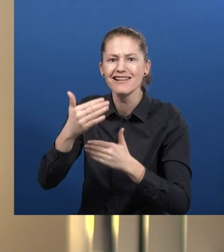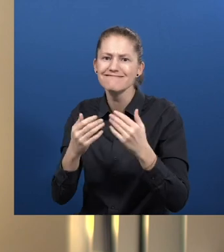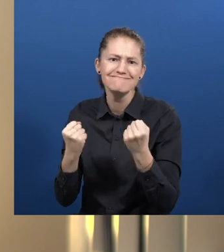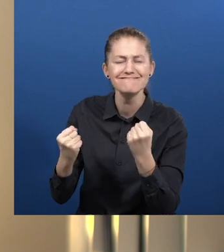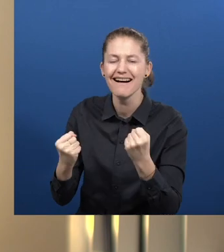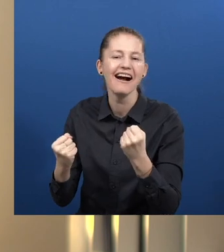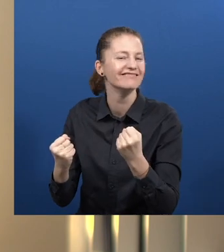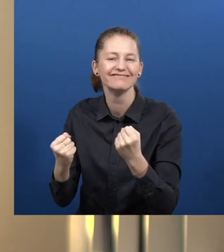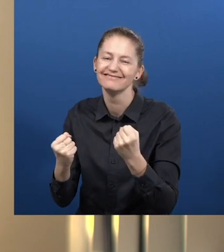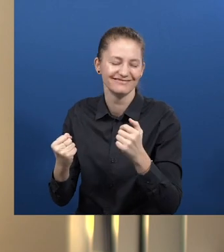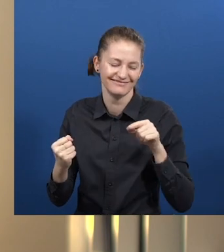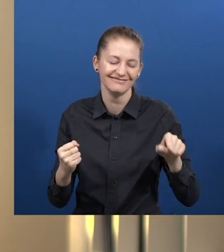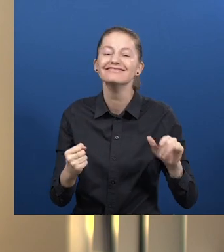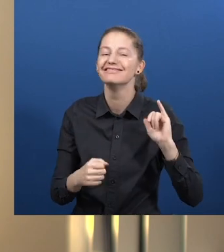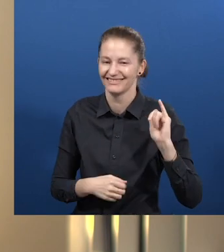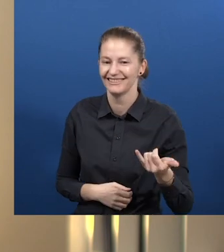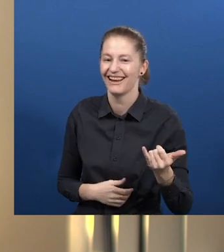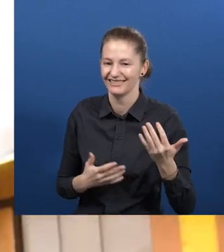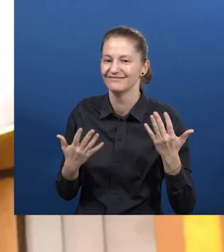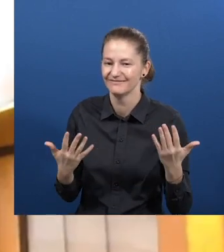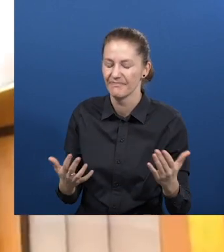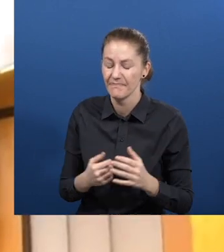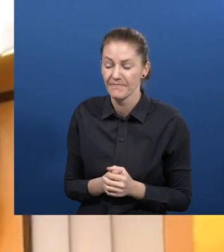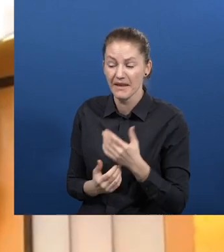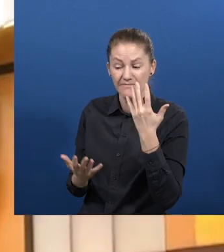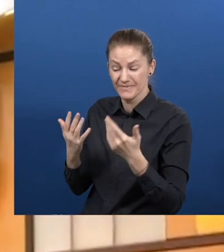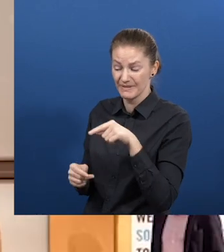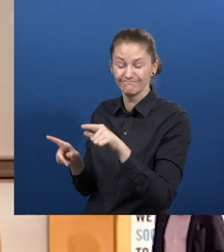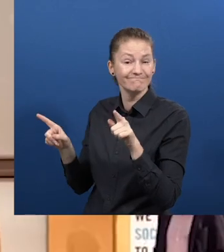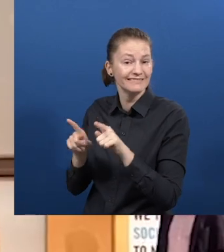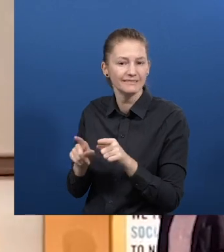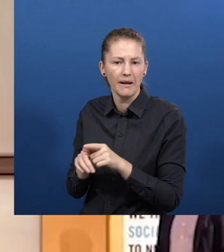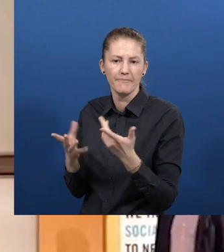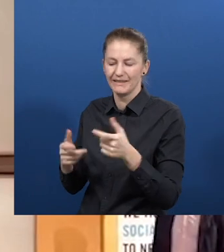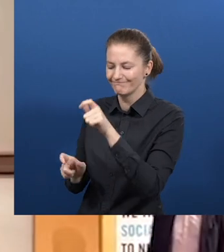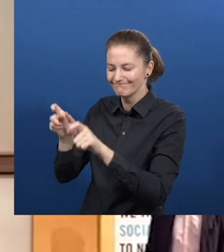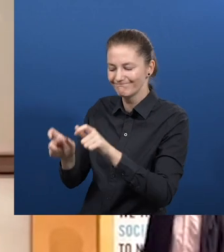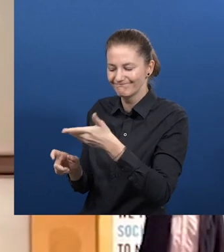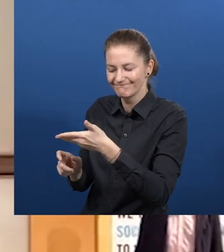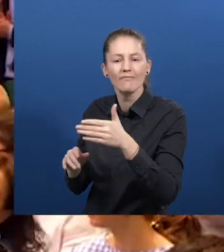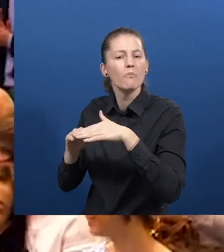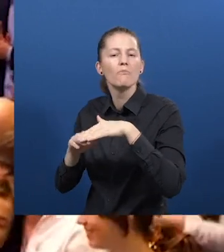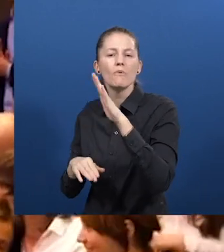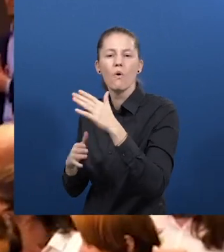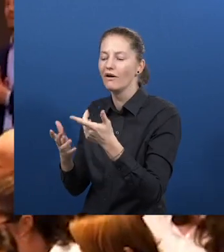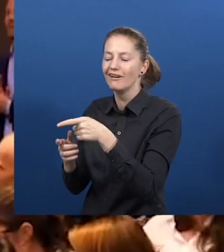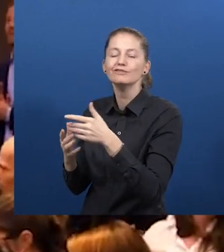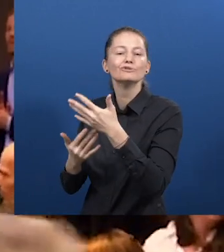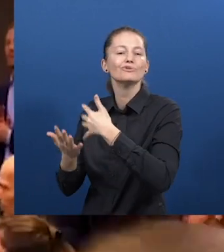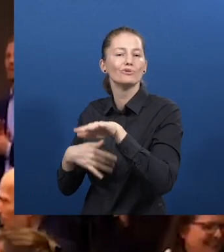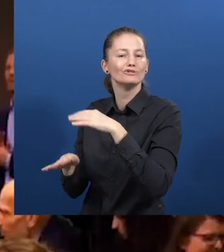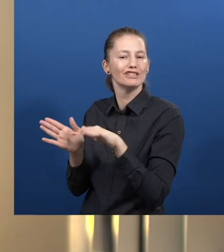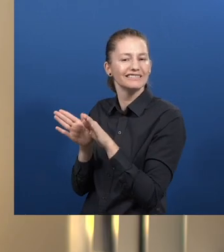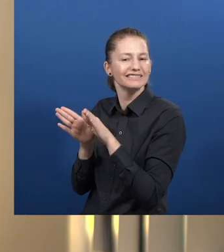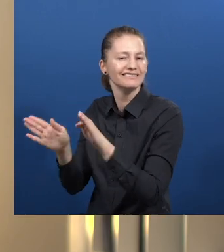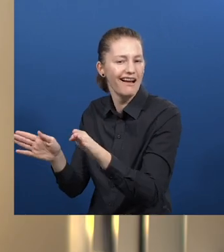international scaling as a typical business would be. Another element is that in terms of mindset, perhaps, they're